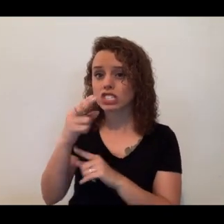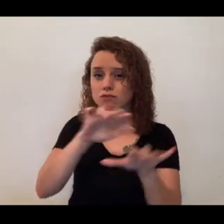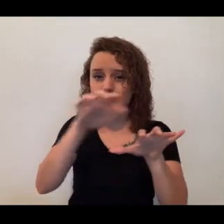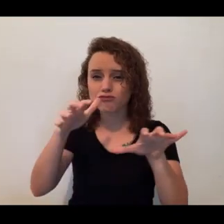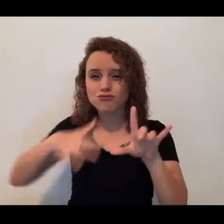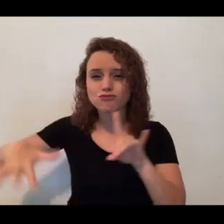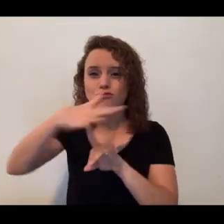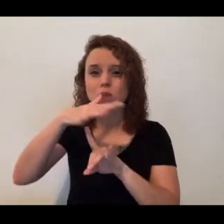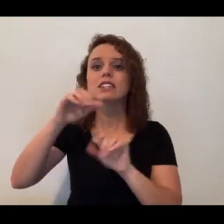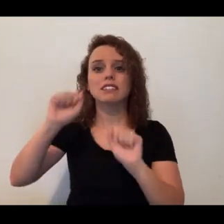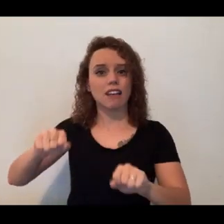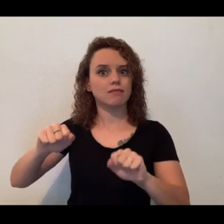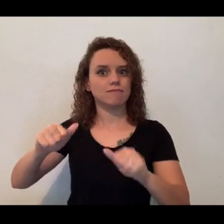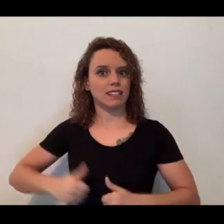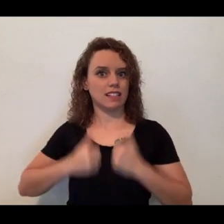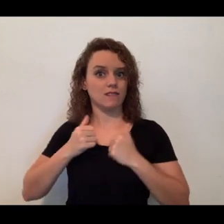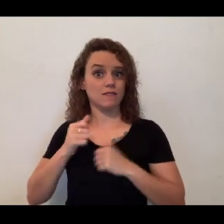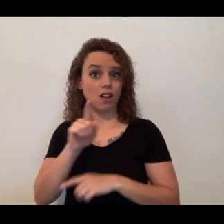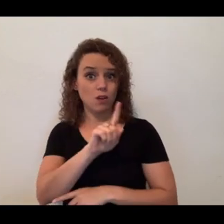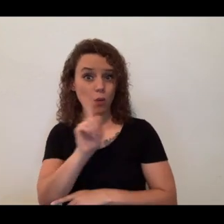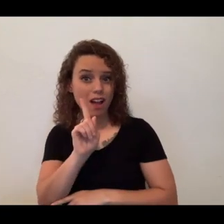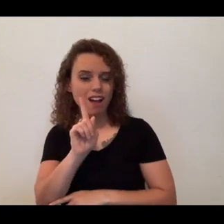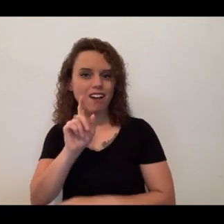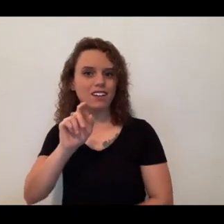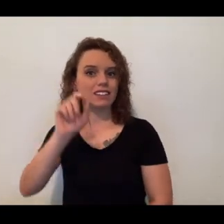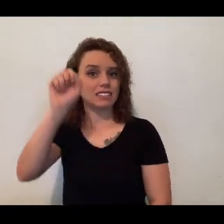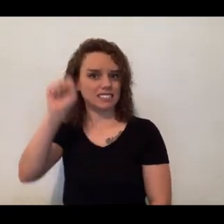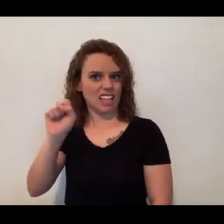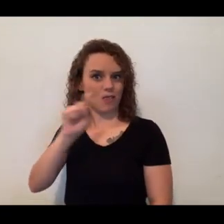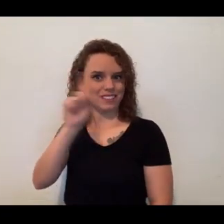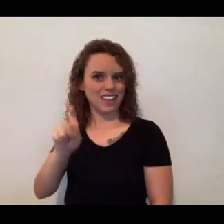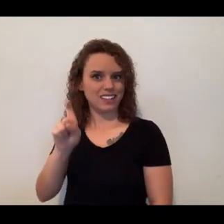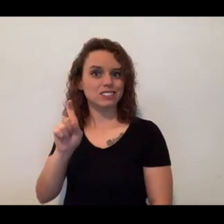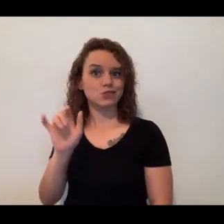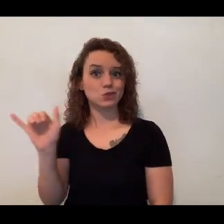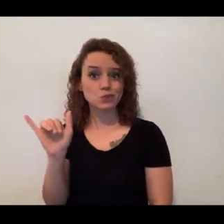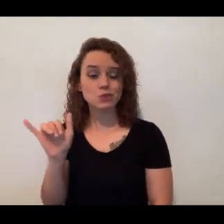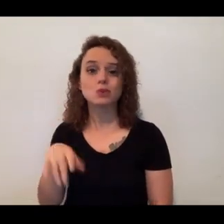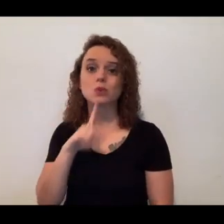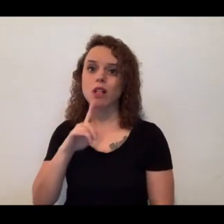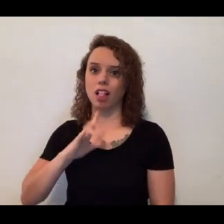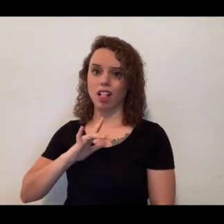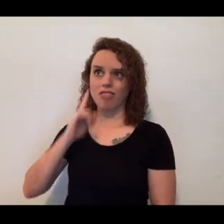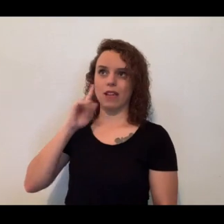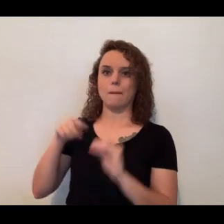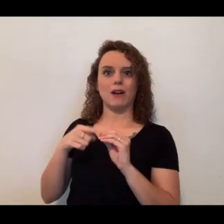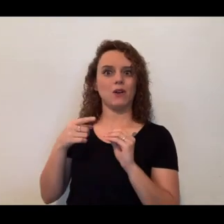in the United States, which is pretty cool to think about having these guys native to the United States, pretty